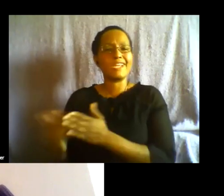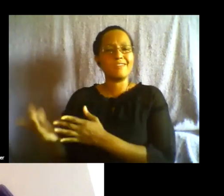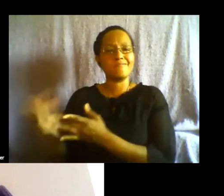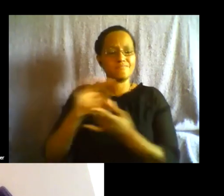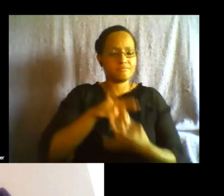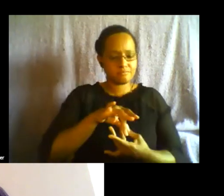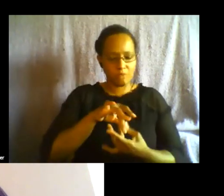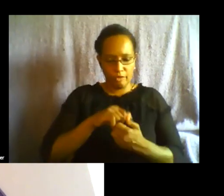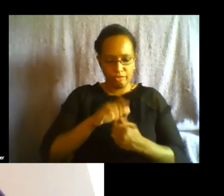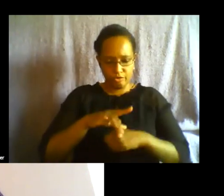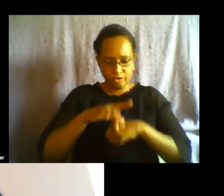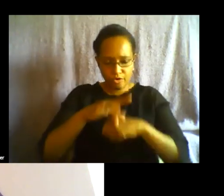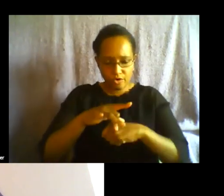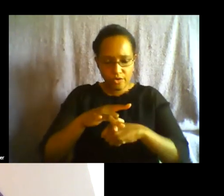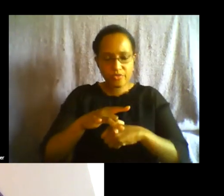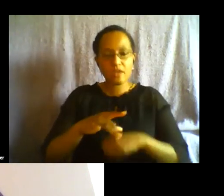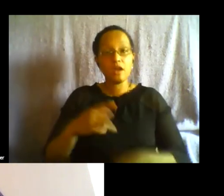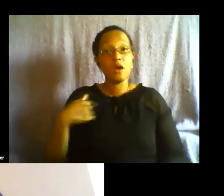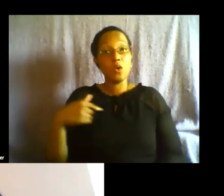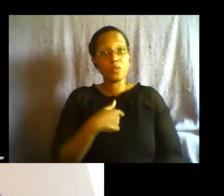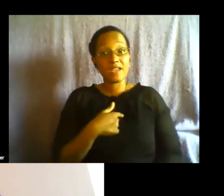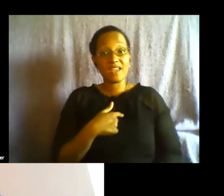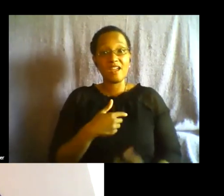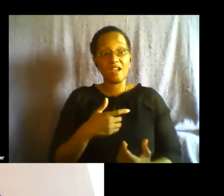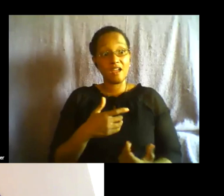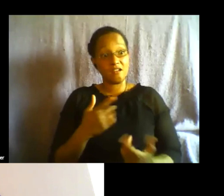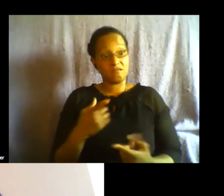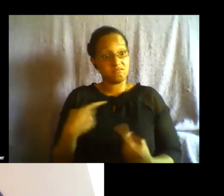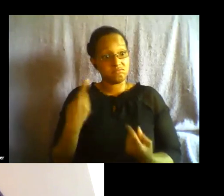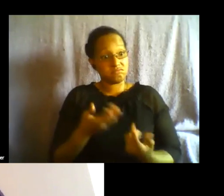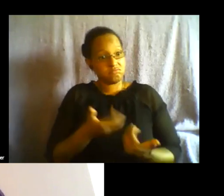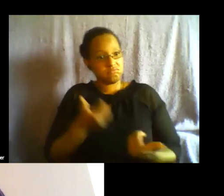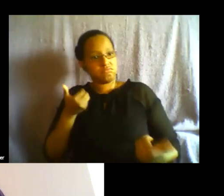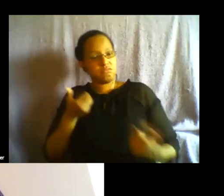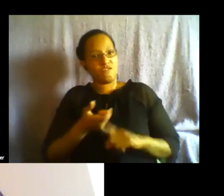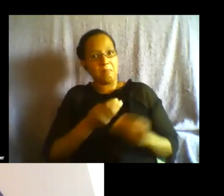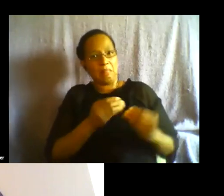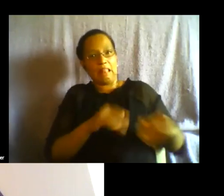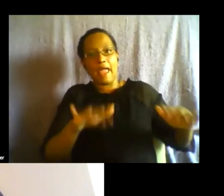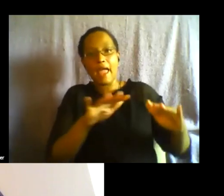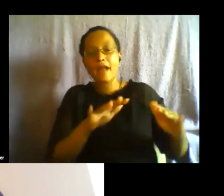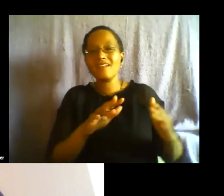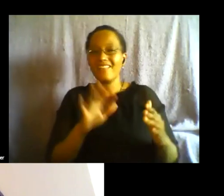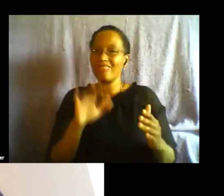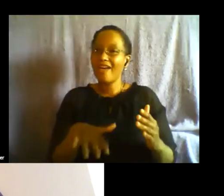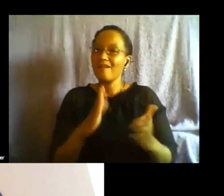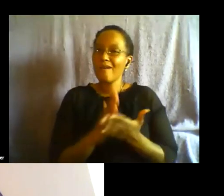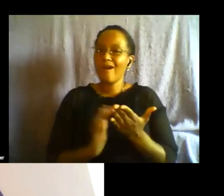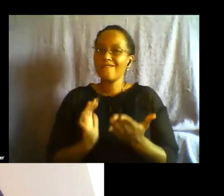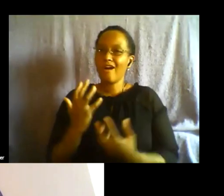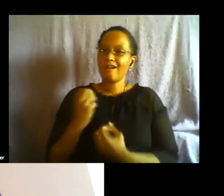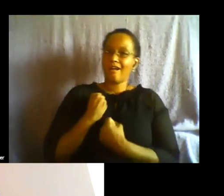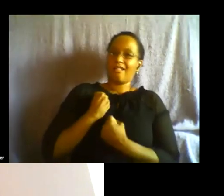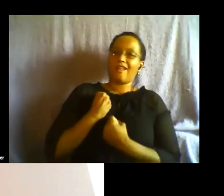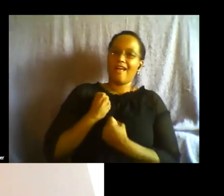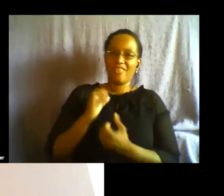us from the land is a part of how we were colonized and how we were separated